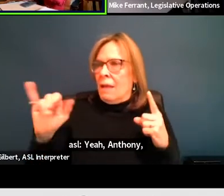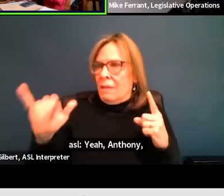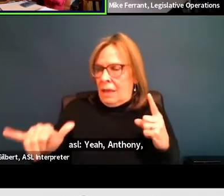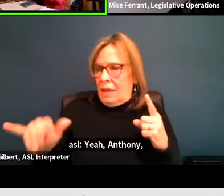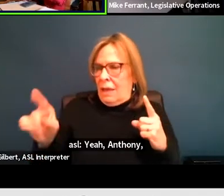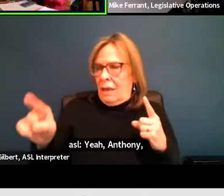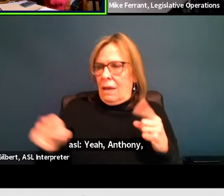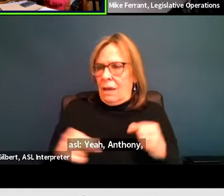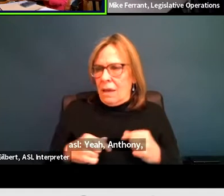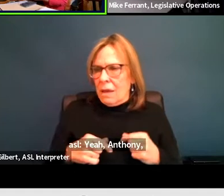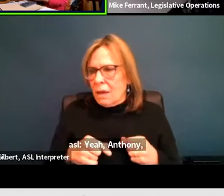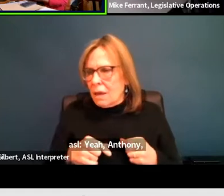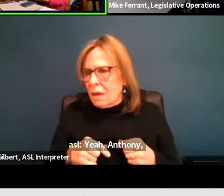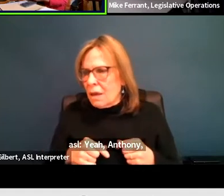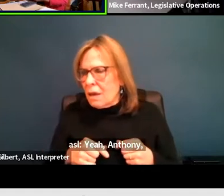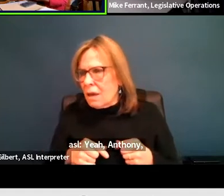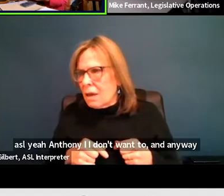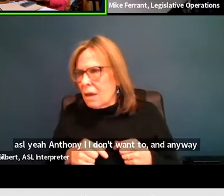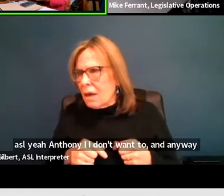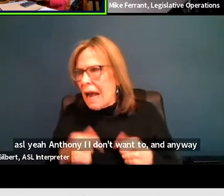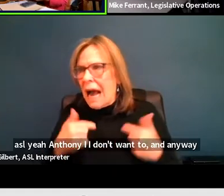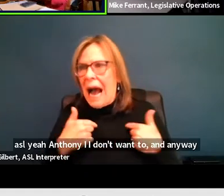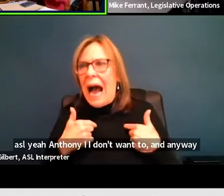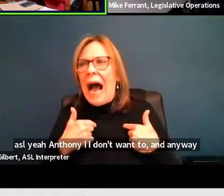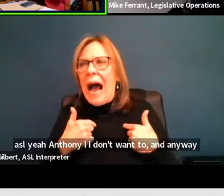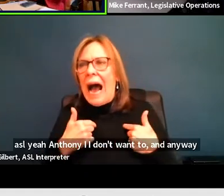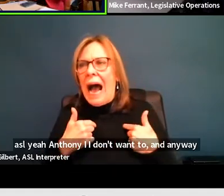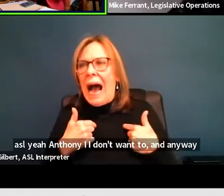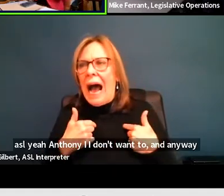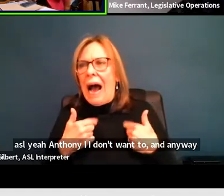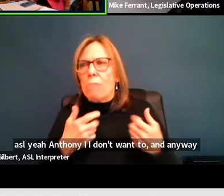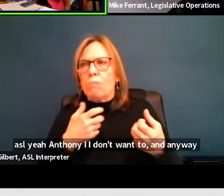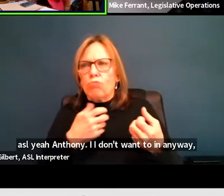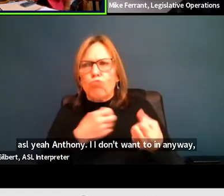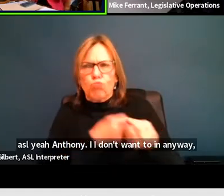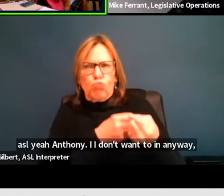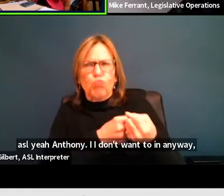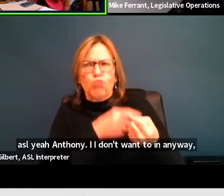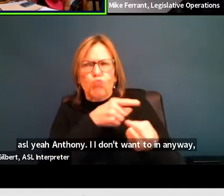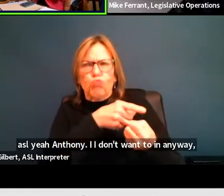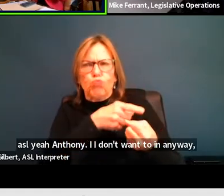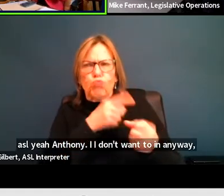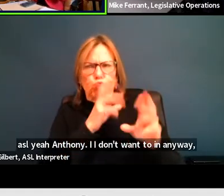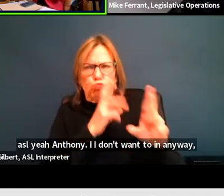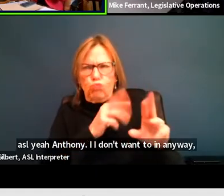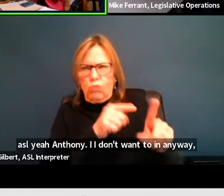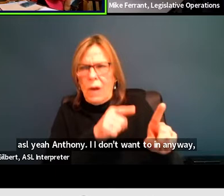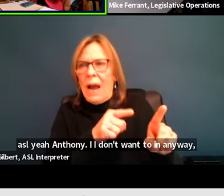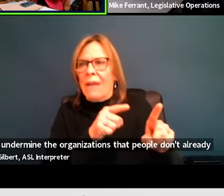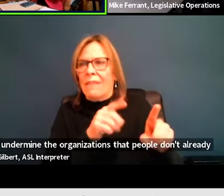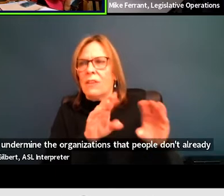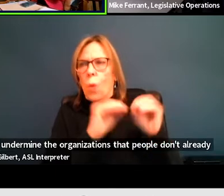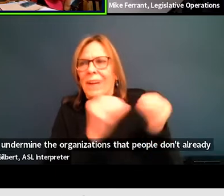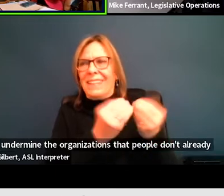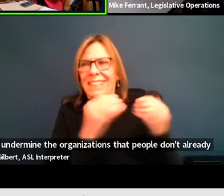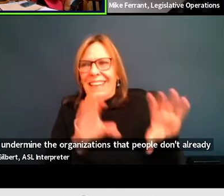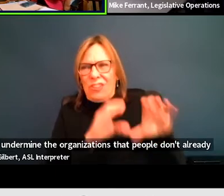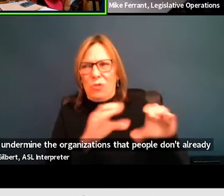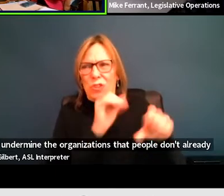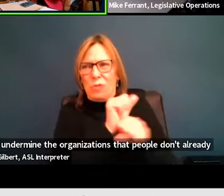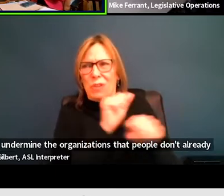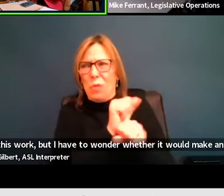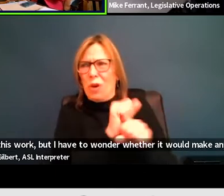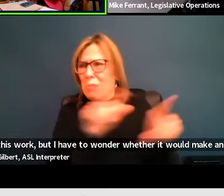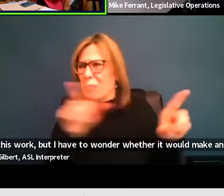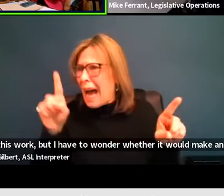I don't want to in any way undermine the organizations that people that are already doing this work, but I'd have to wonder whether it would make any sense for